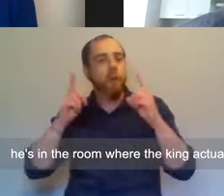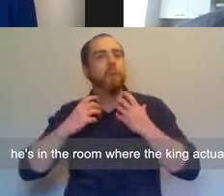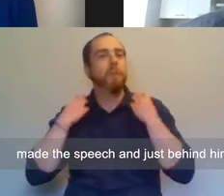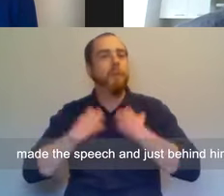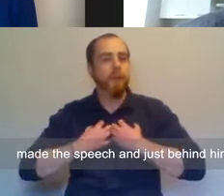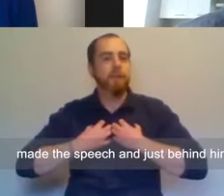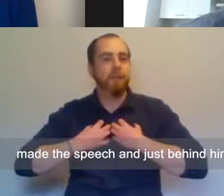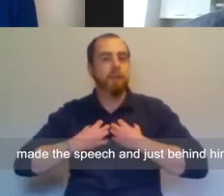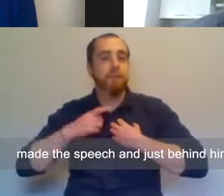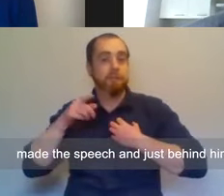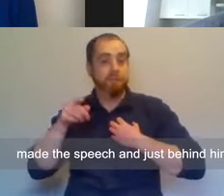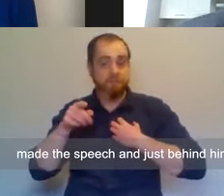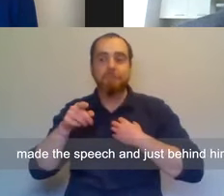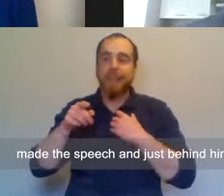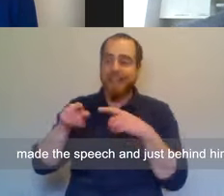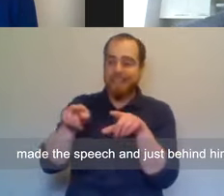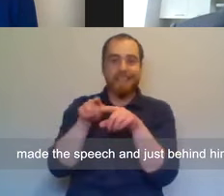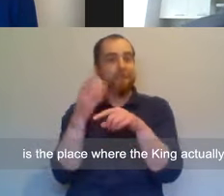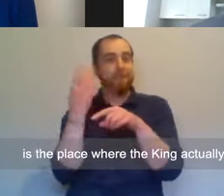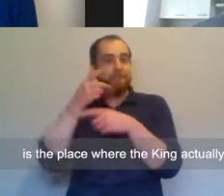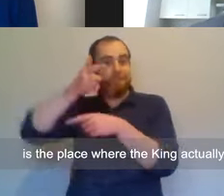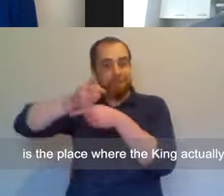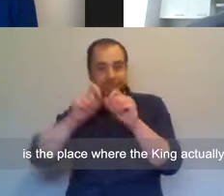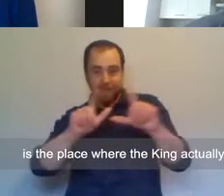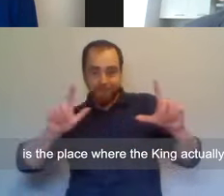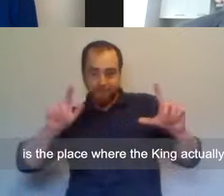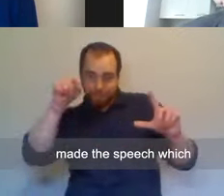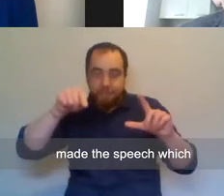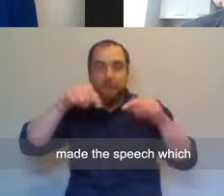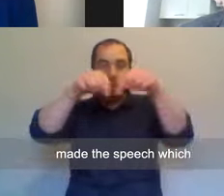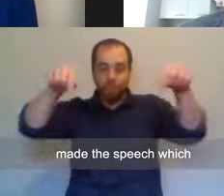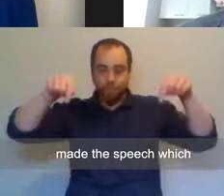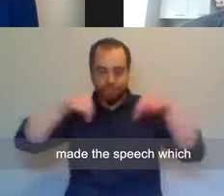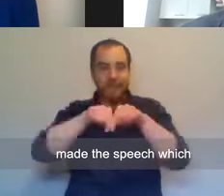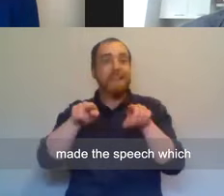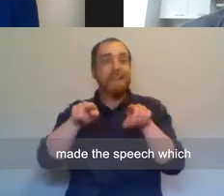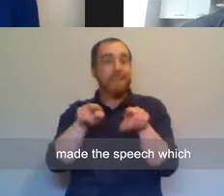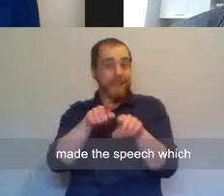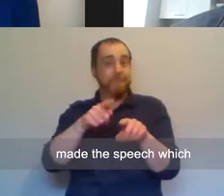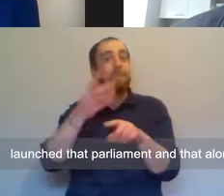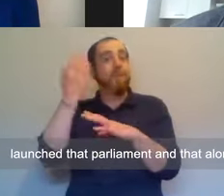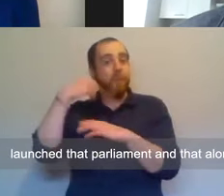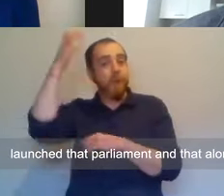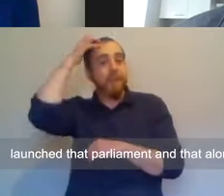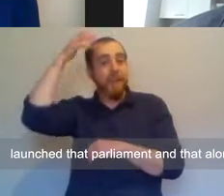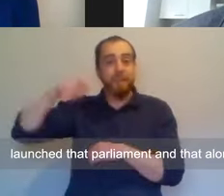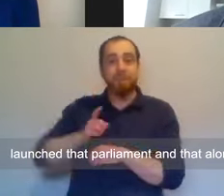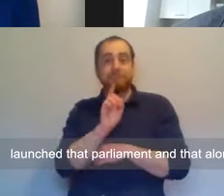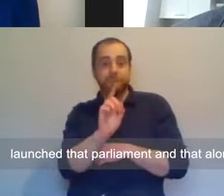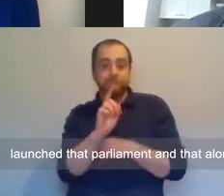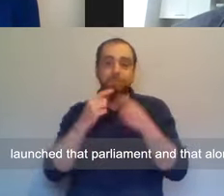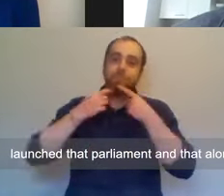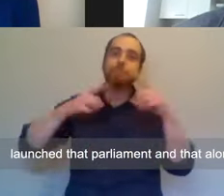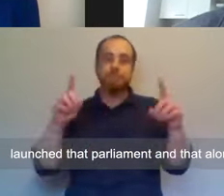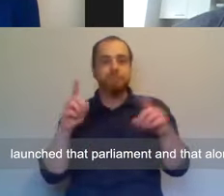actually made the speech and just behind him is the place where the King actually made the speech which launched the parliament.